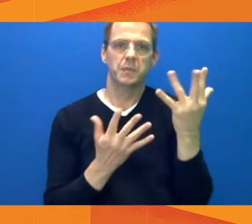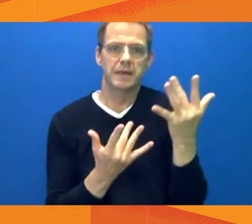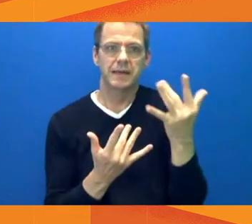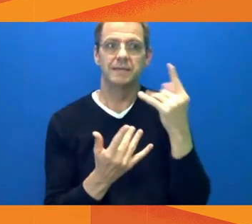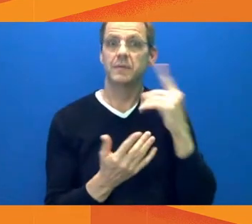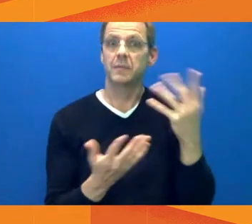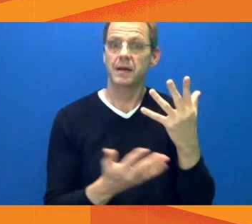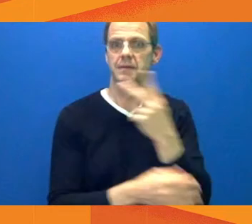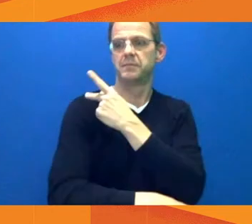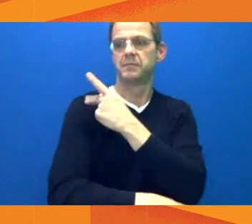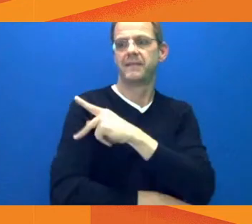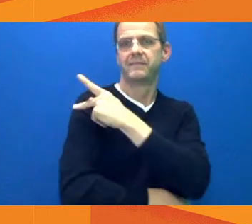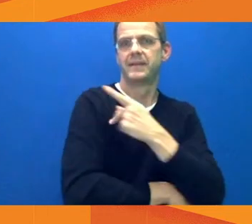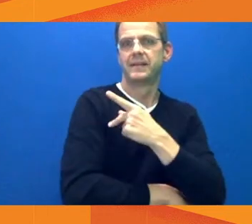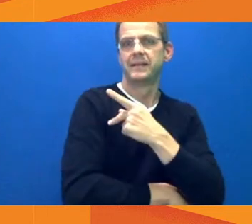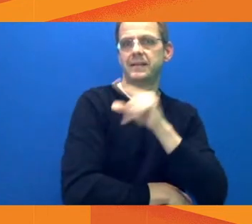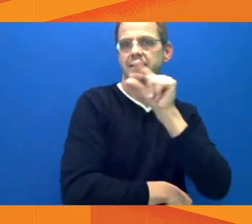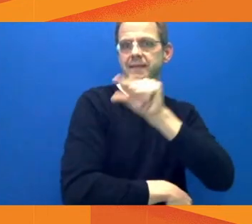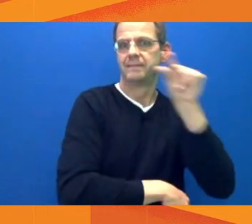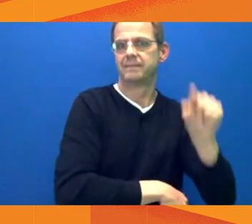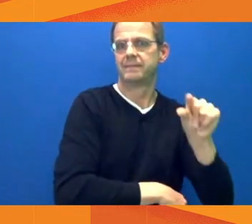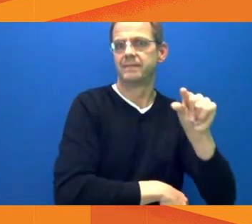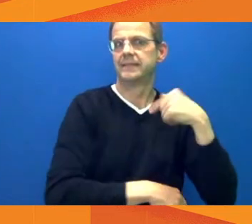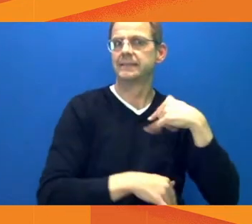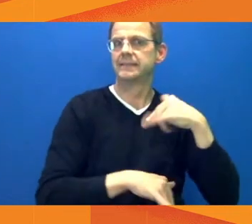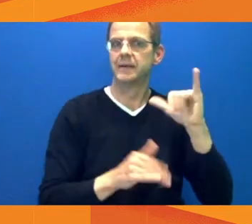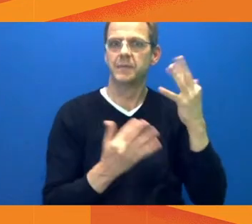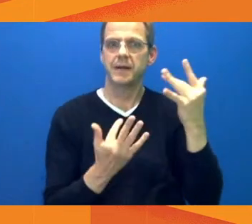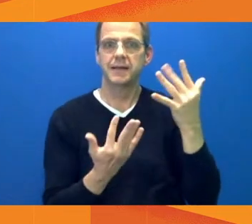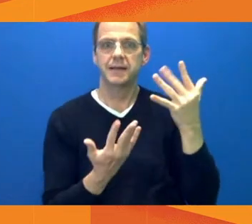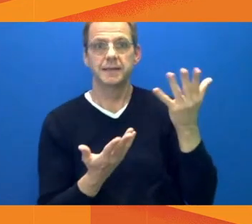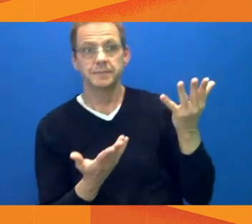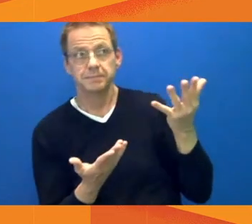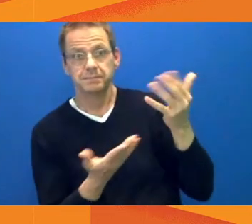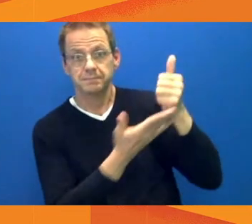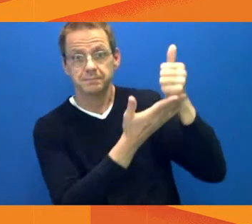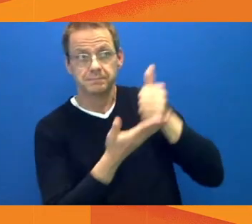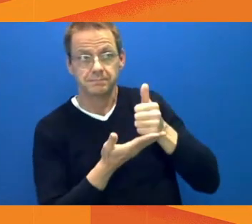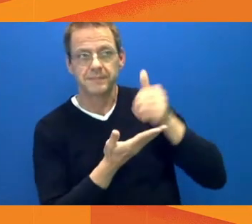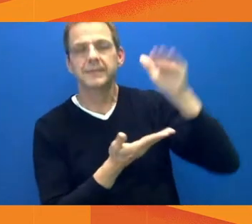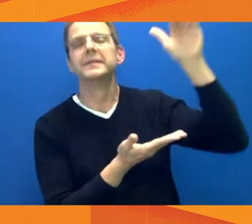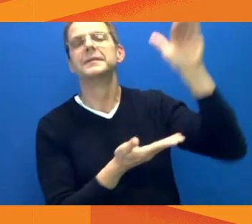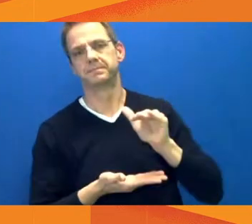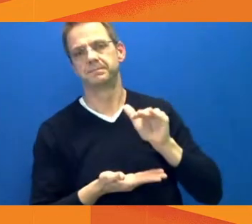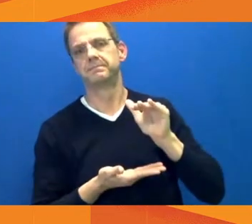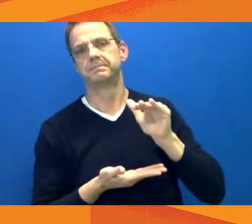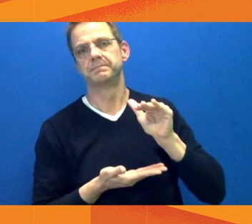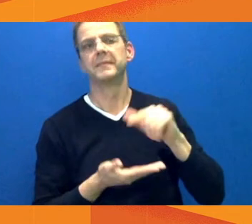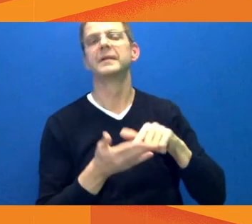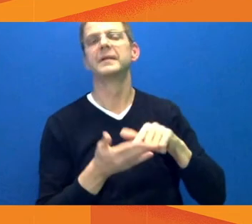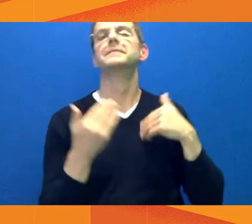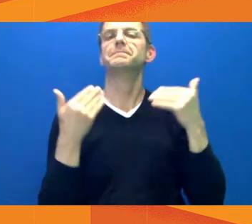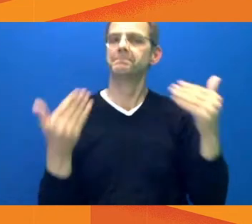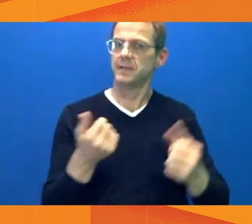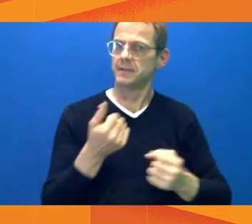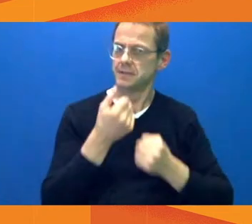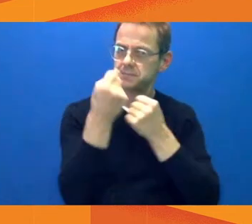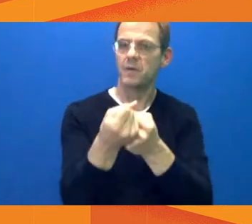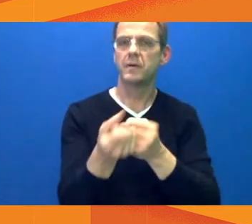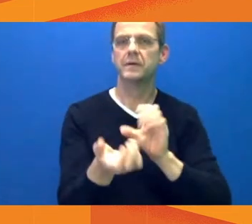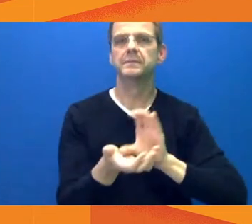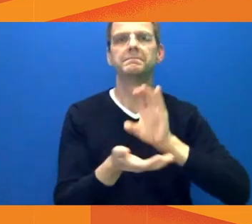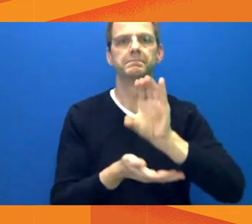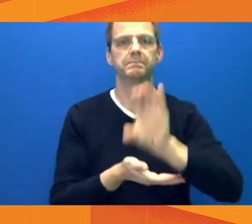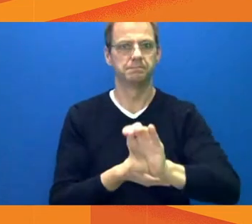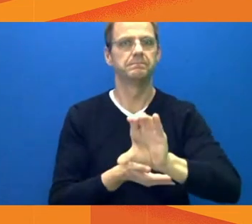Edmontonians and help us solve the issue of homelessness once and for all by committing to providing supports in the housing we're ready to deliver